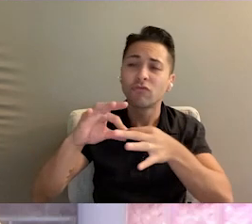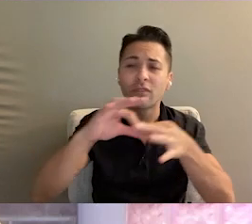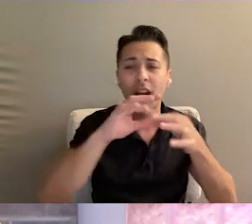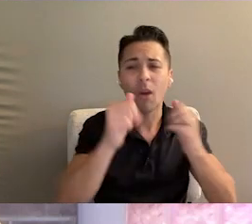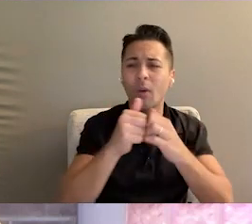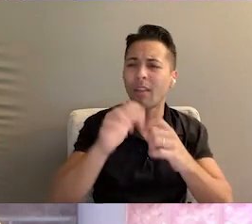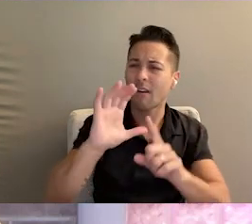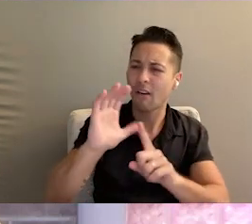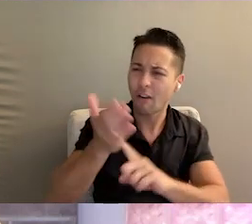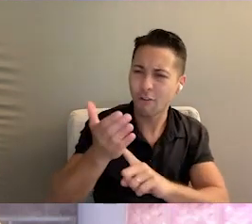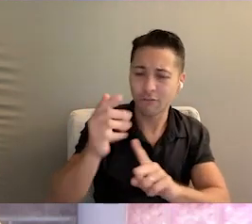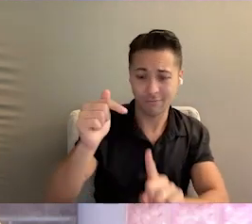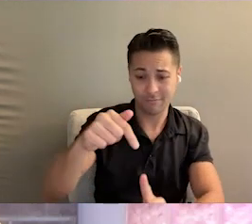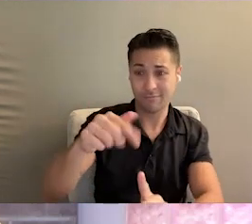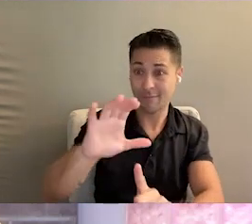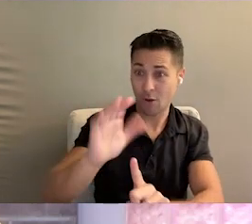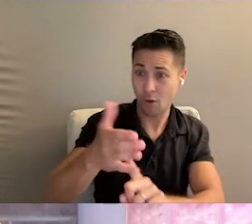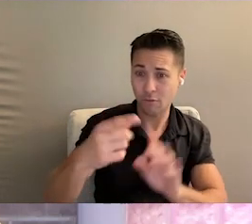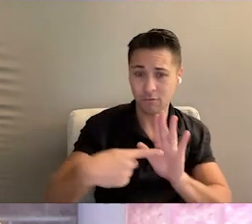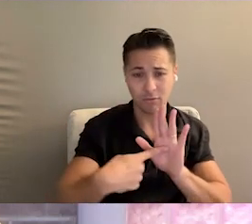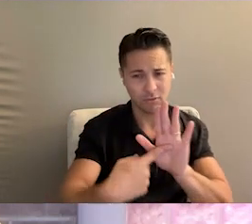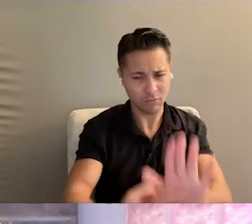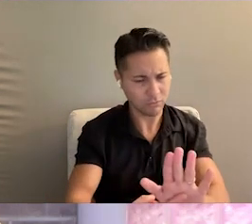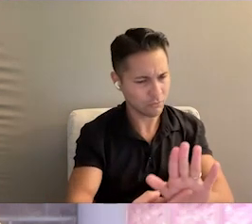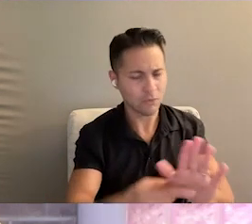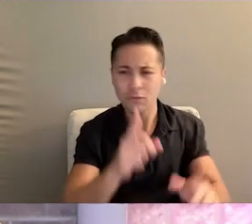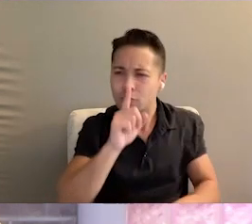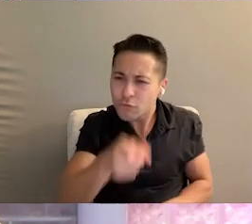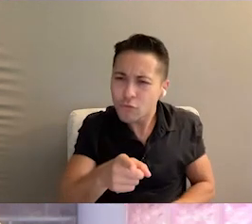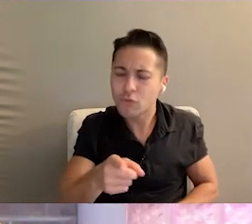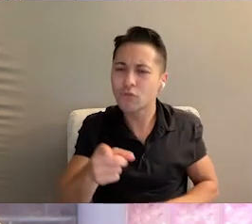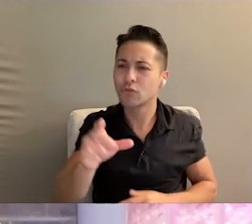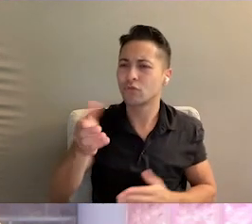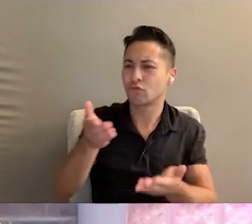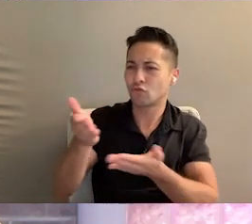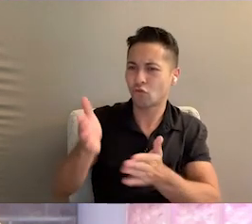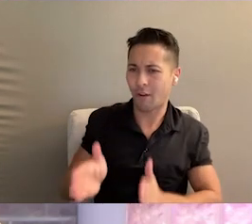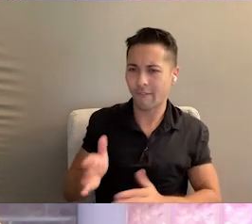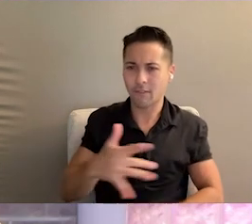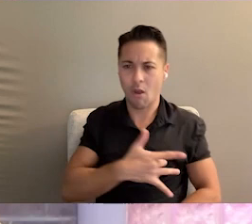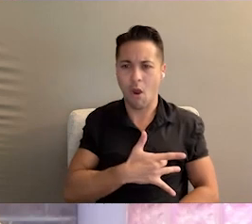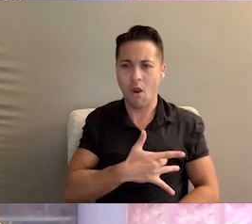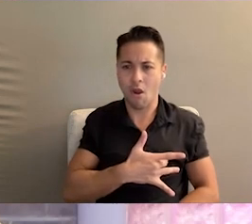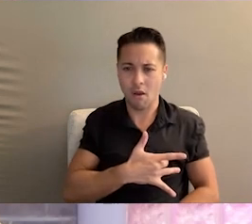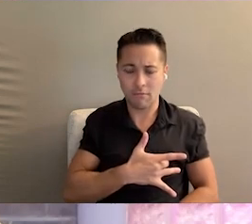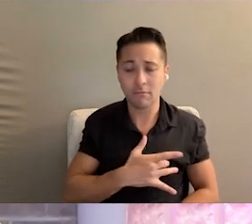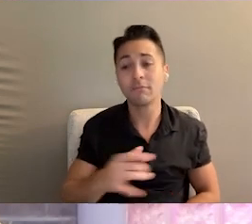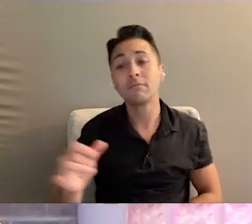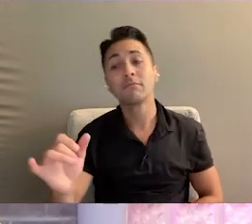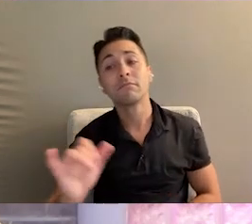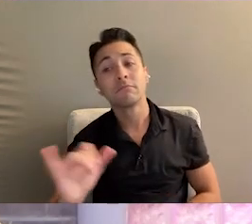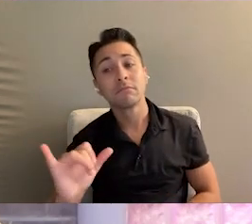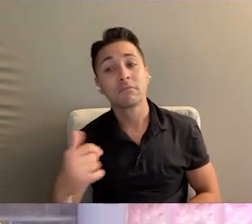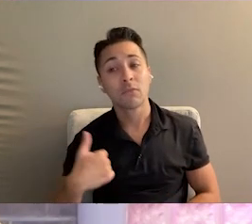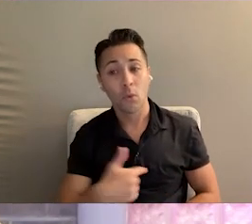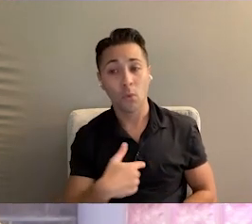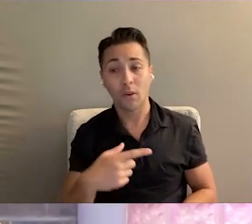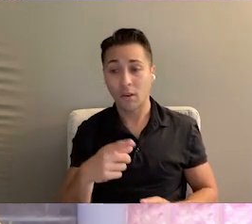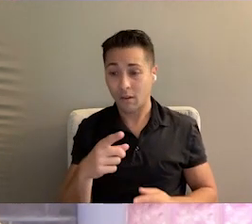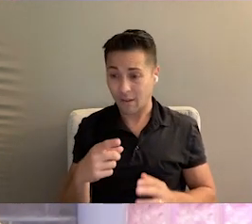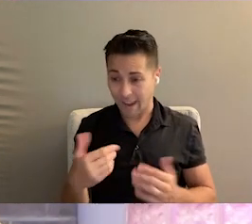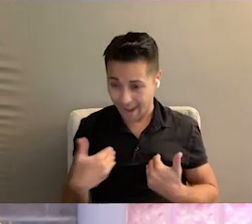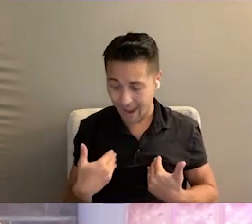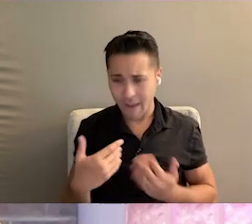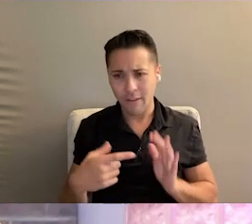uniting around a culture that embodies and displays a true servant's heart, as well as ensuring that we possess